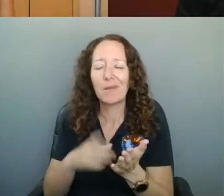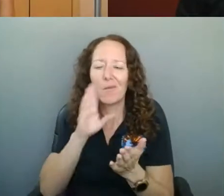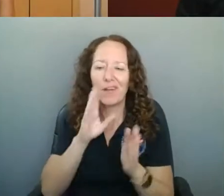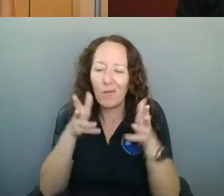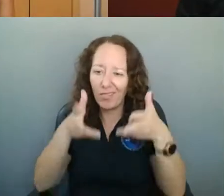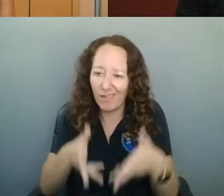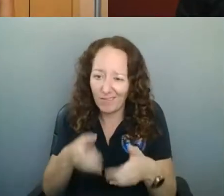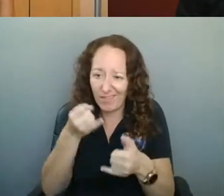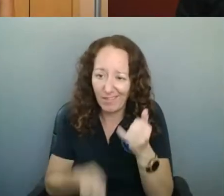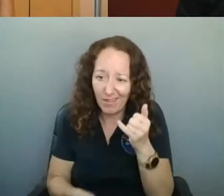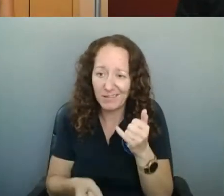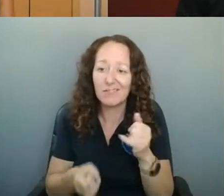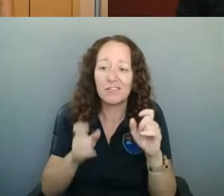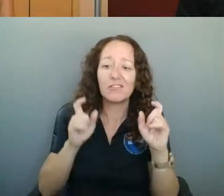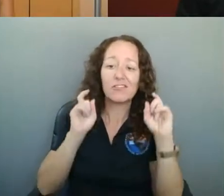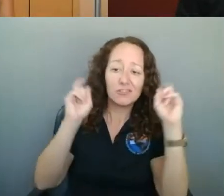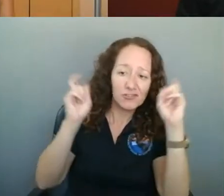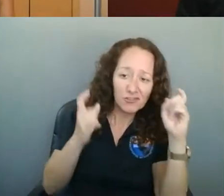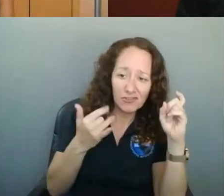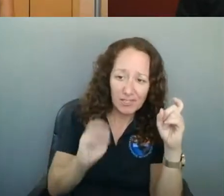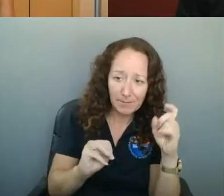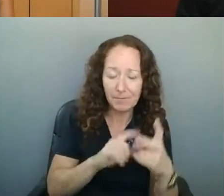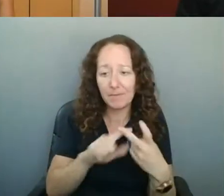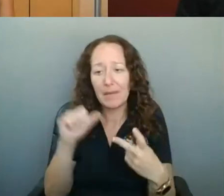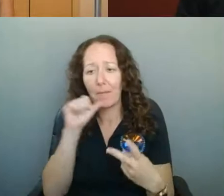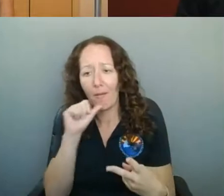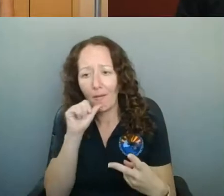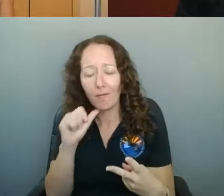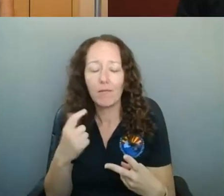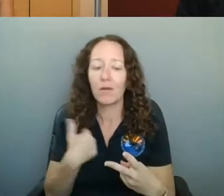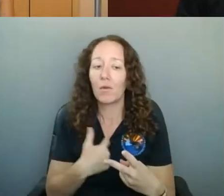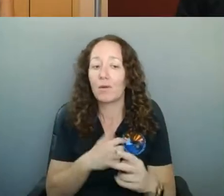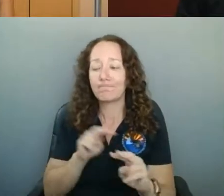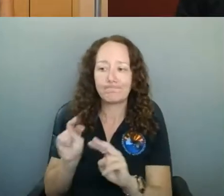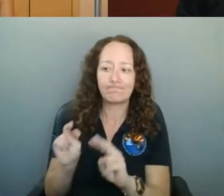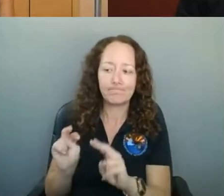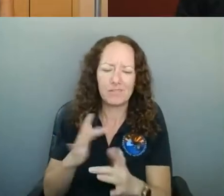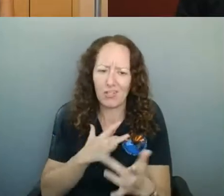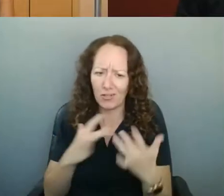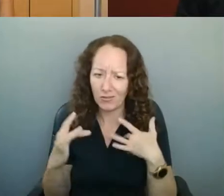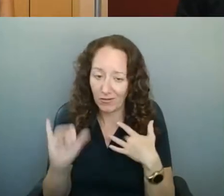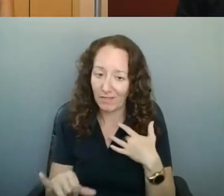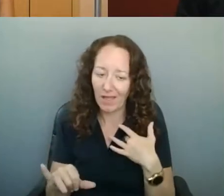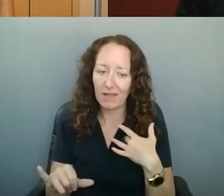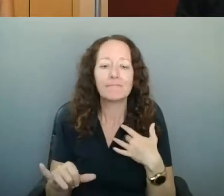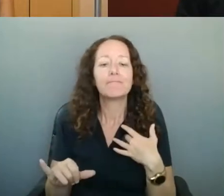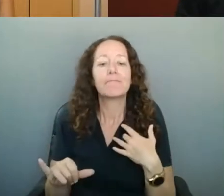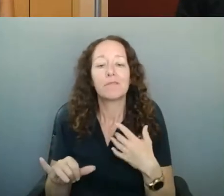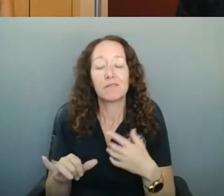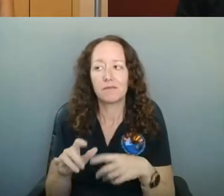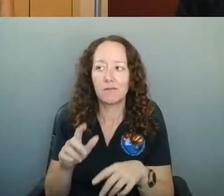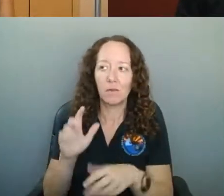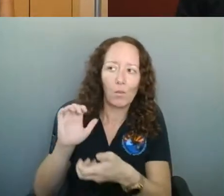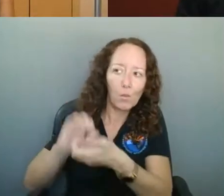opening right now. So we've been very concerned about that and watching that and working with the governor's office. And,